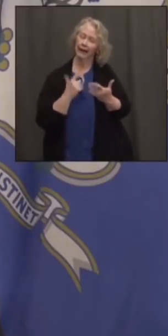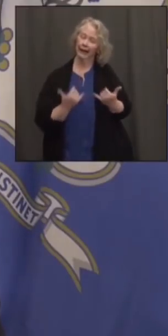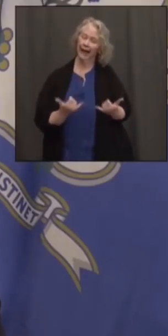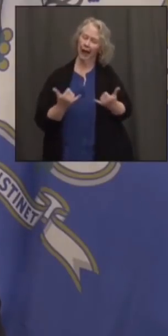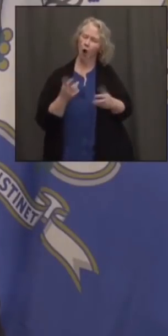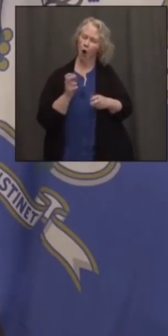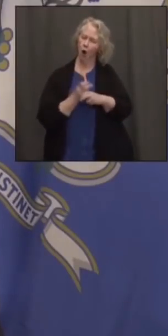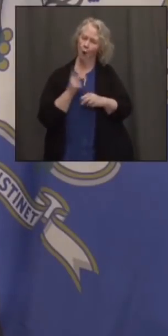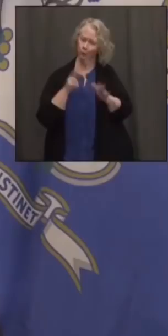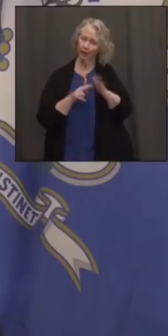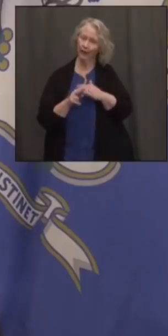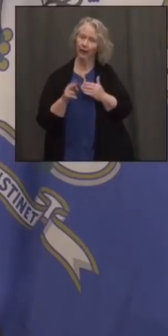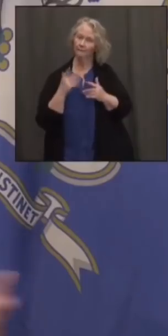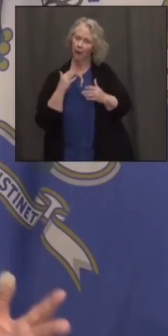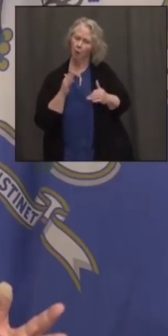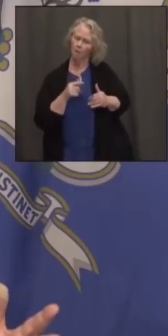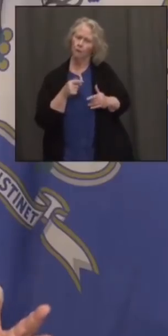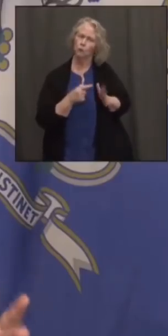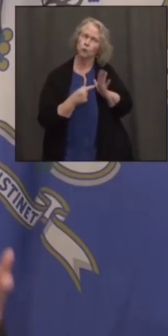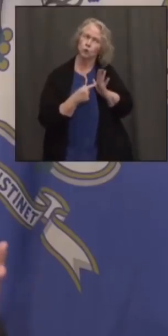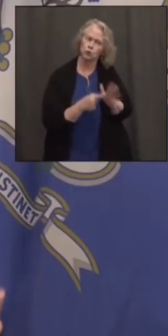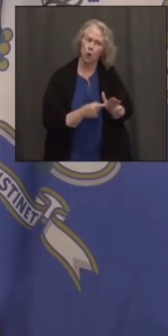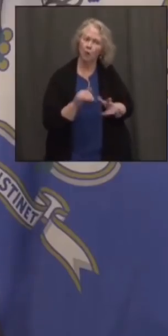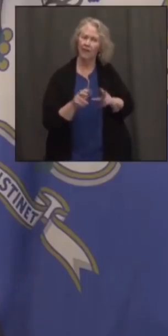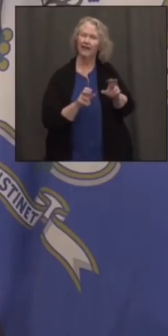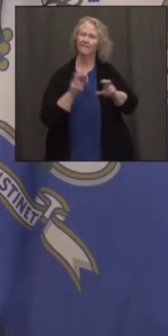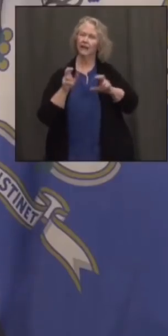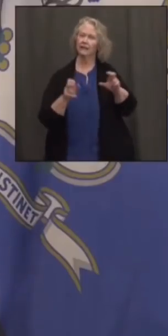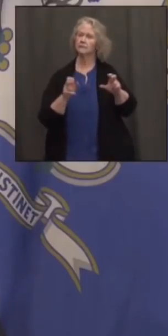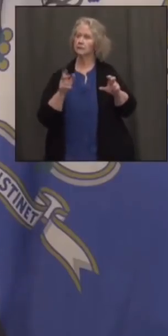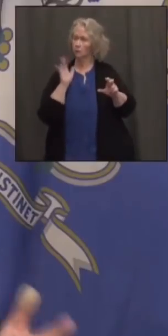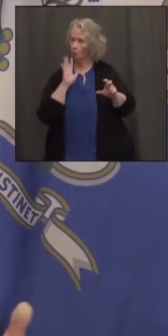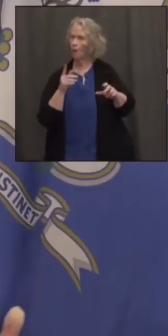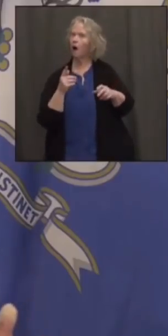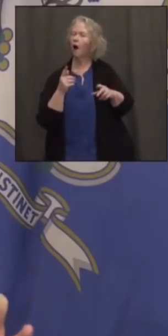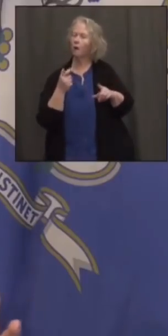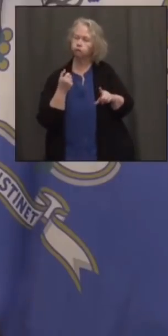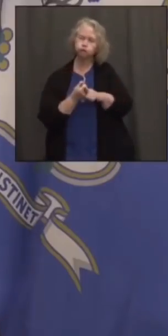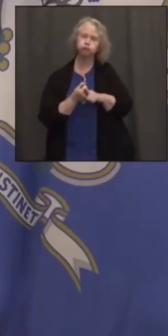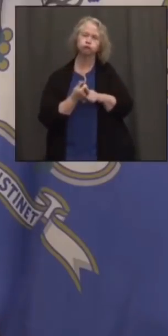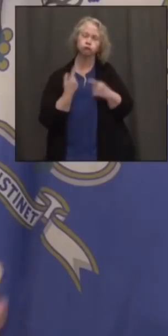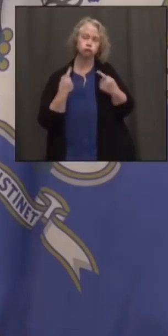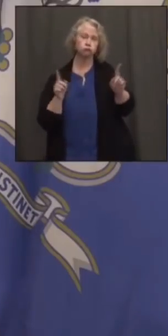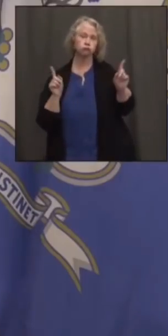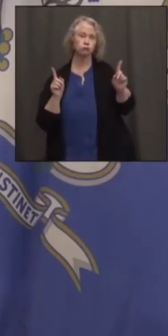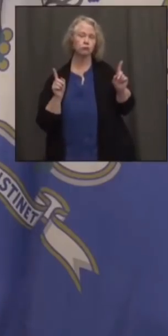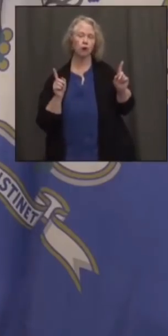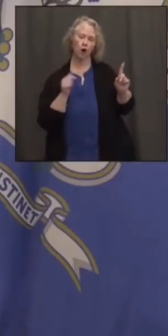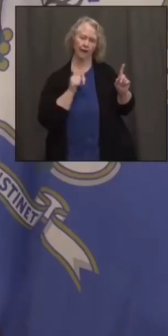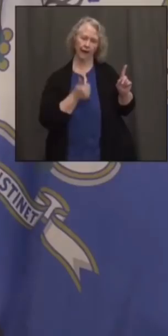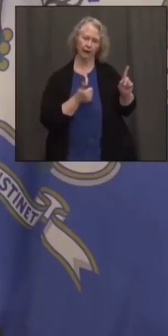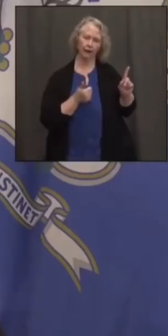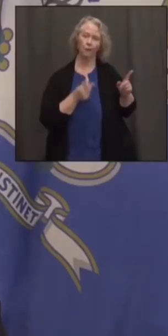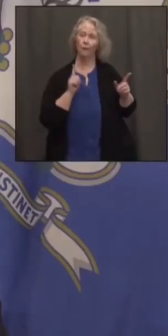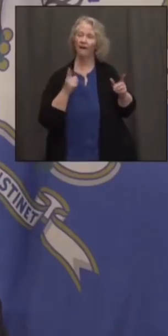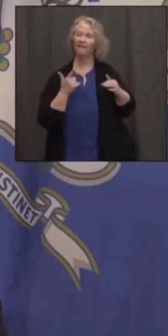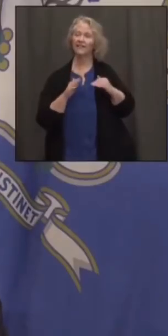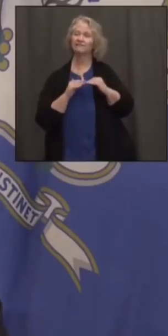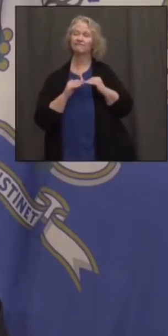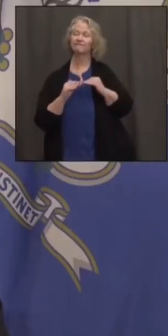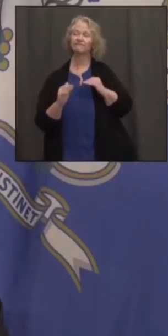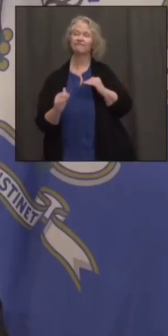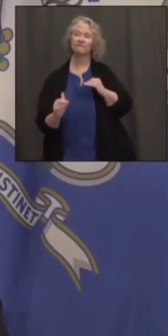see these were investments that made a difference. At least by two years, we can see whether it was a flop or whether they stabilized and looks like it's a